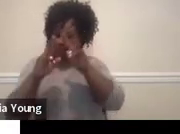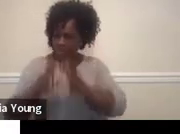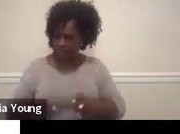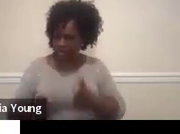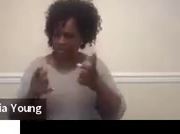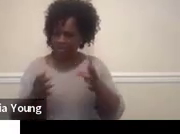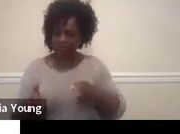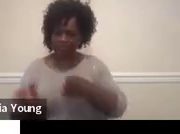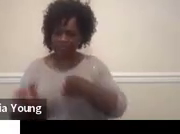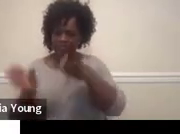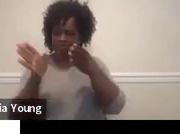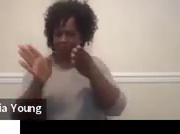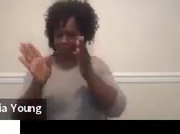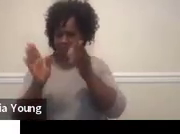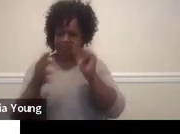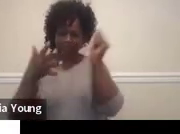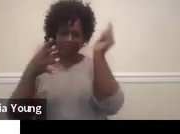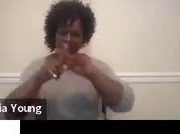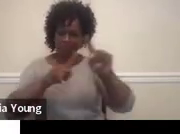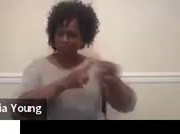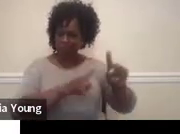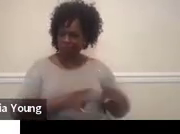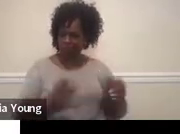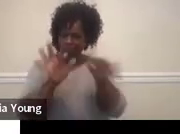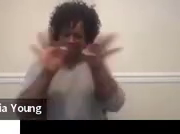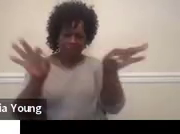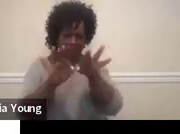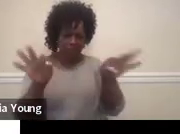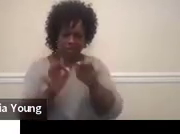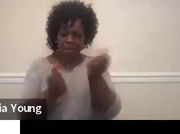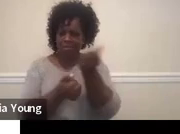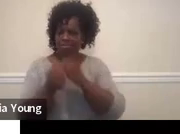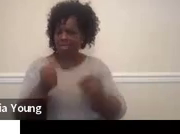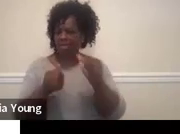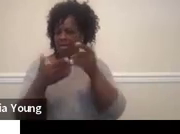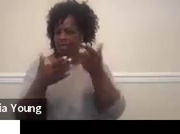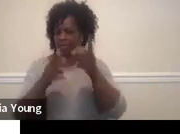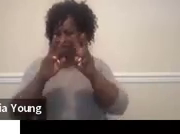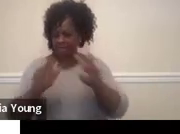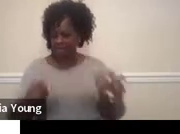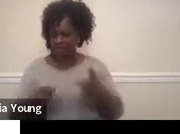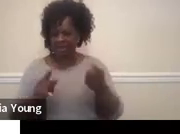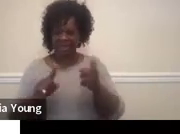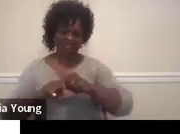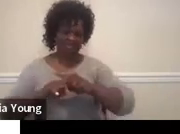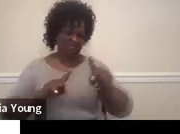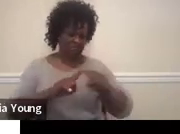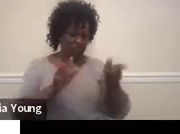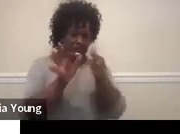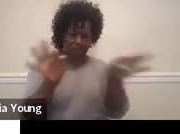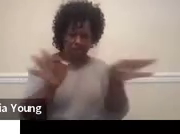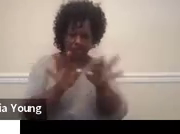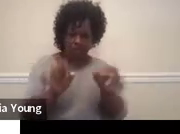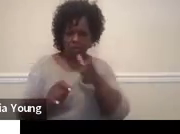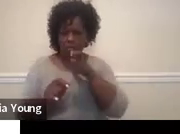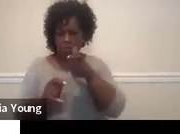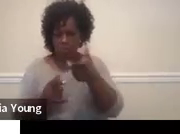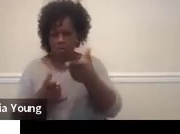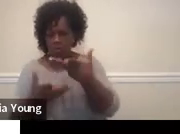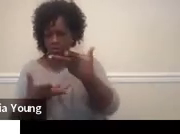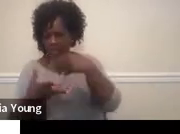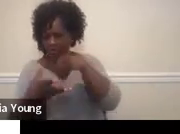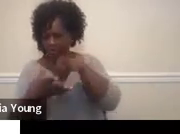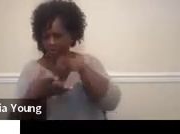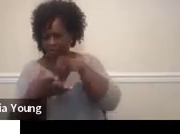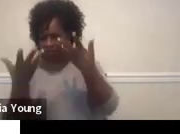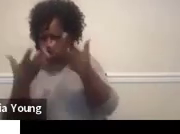love that it has different languages here. Many of the assessments come in those languages. It asks you who is going to complete it, whether